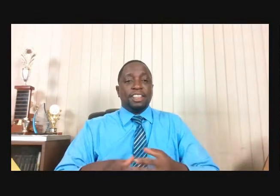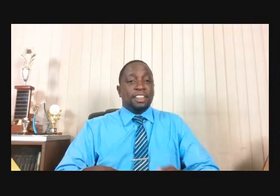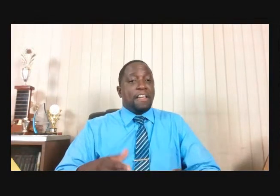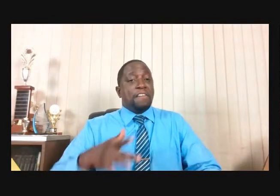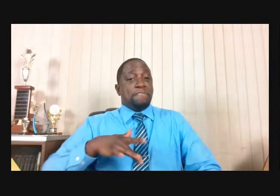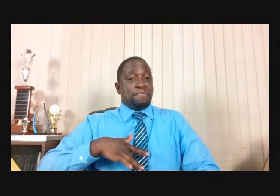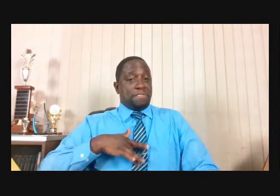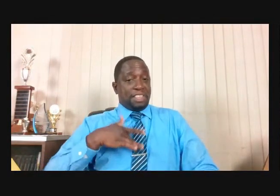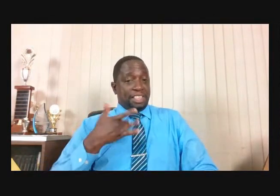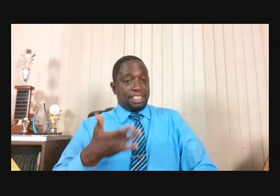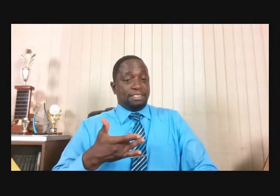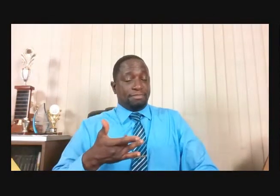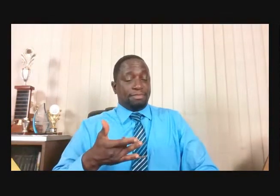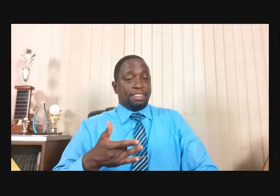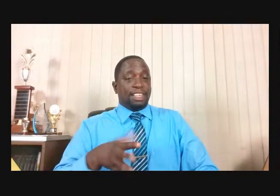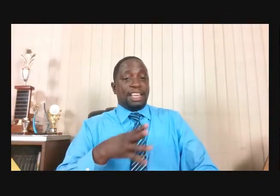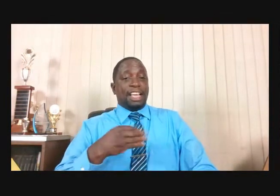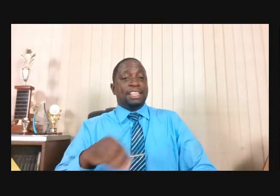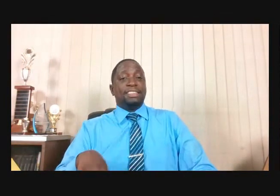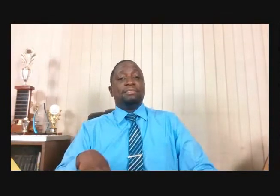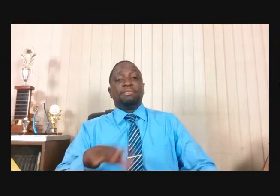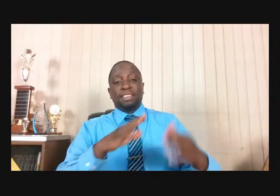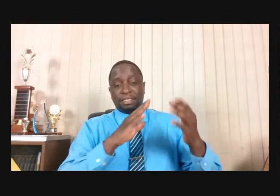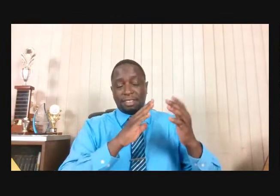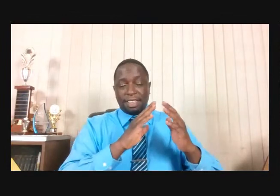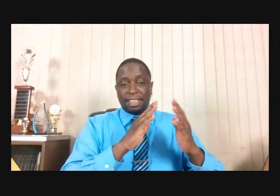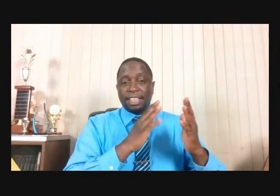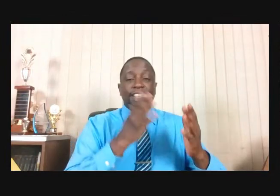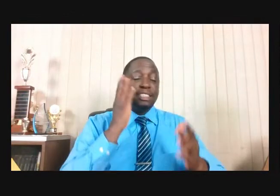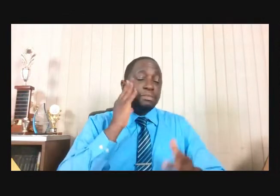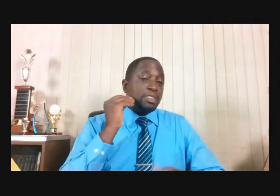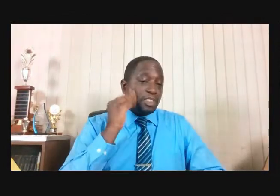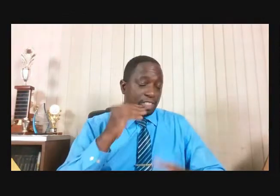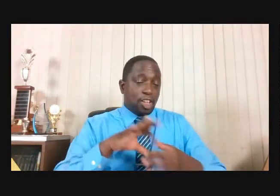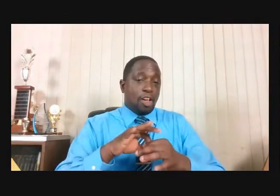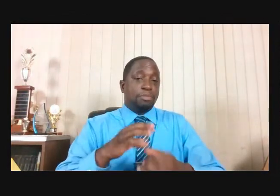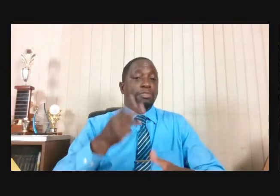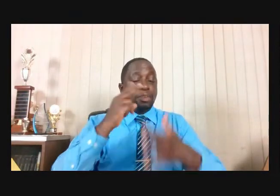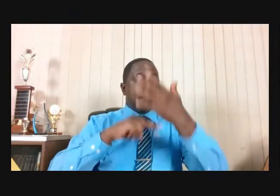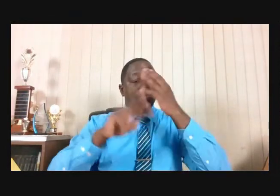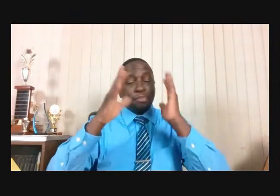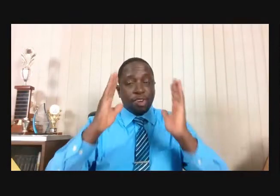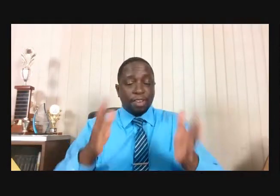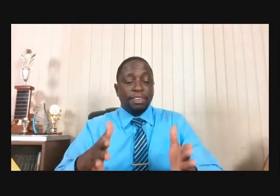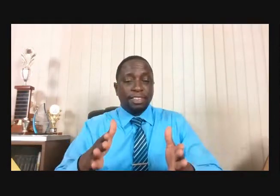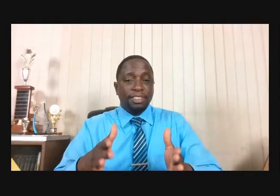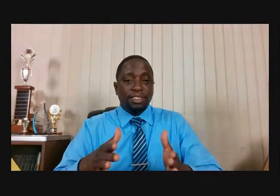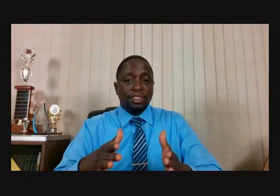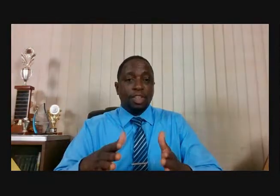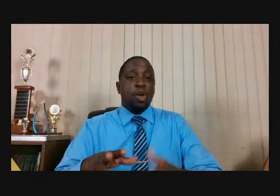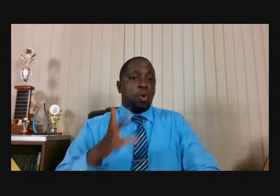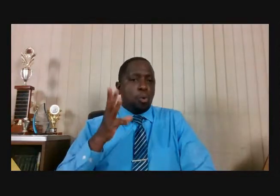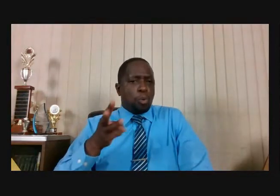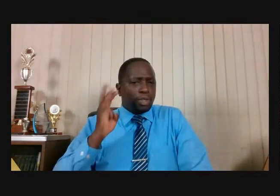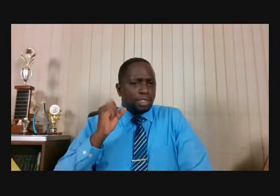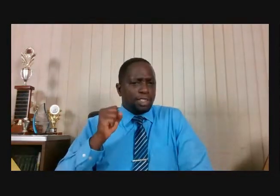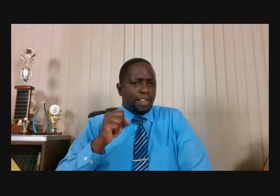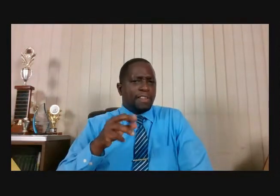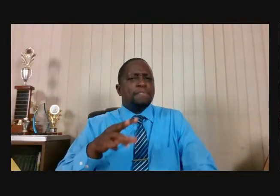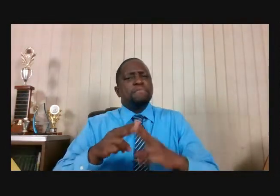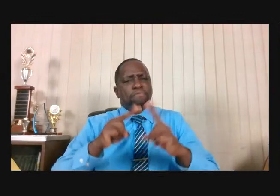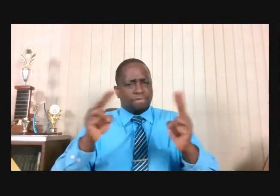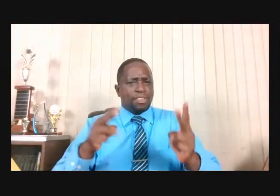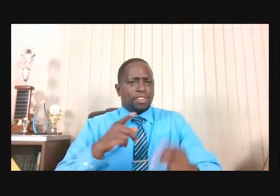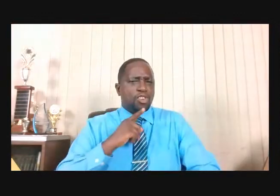were very real to him. Likewise, the feelings and experiences of someone going